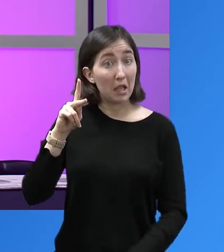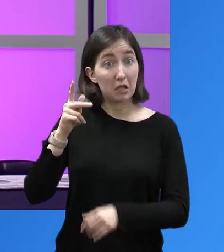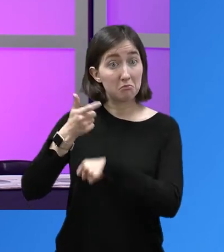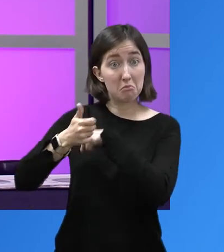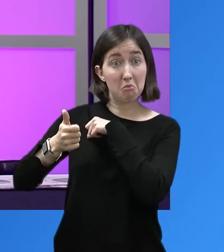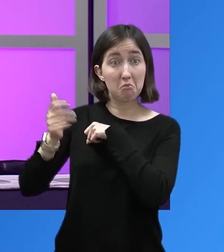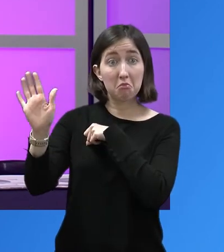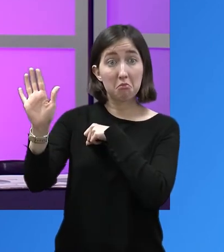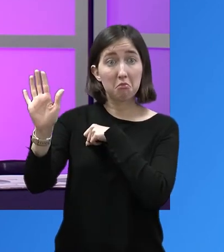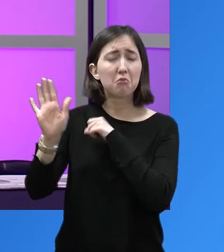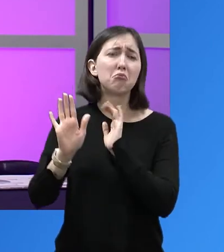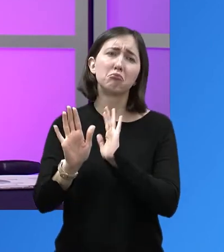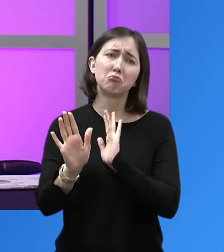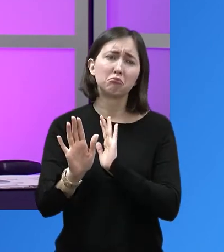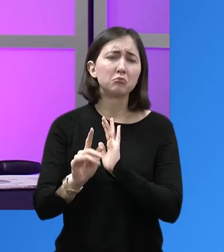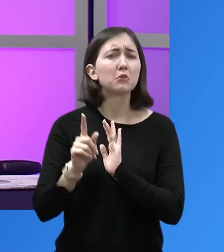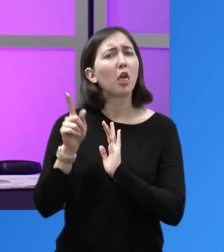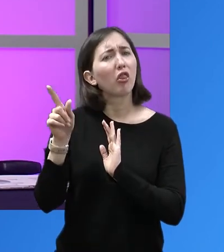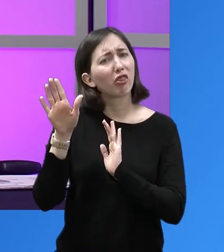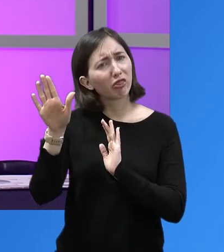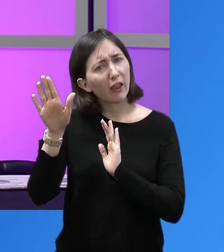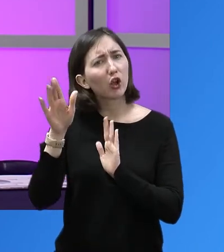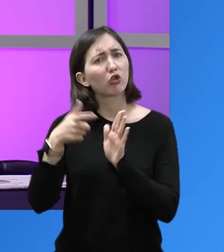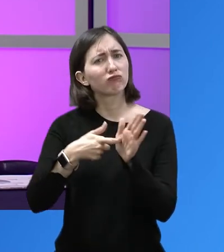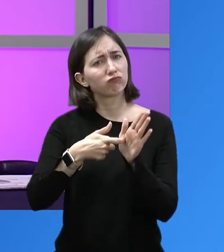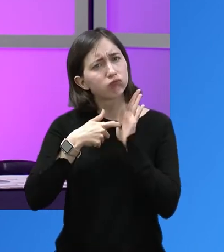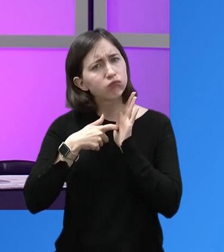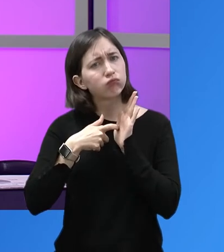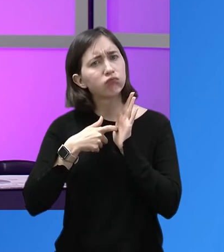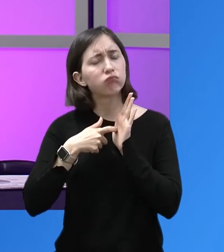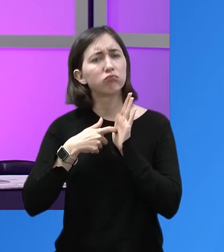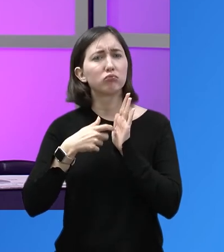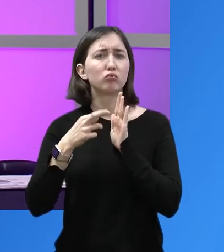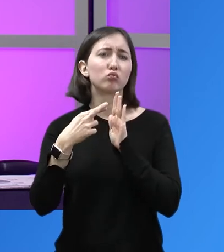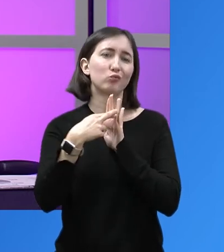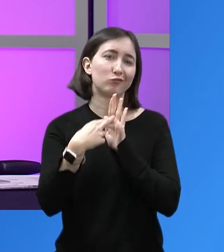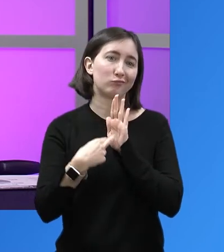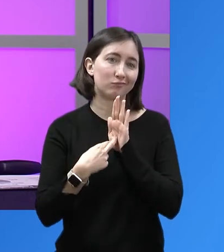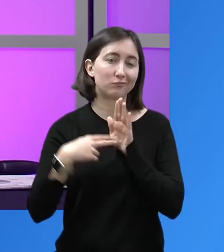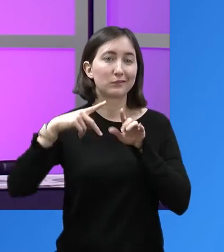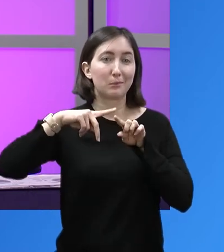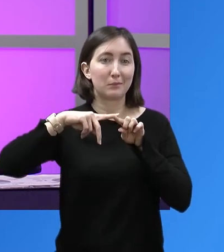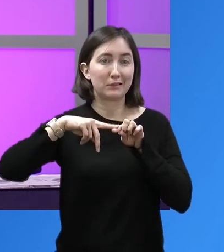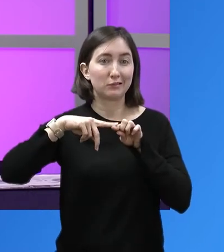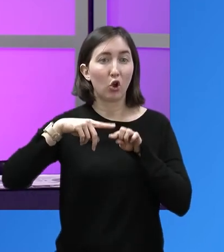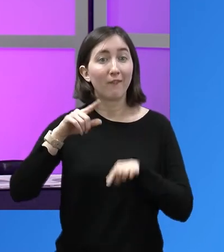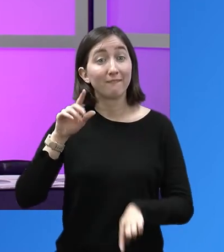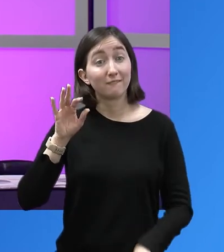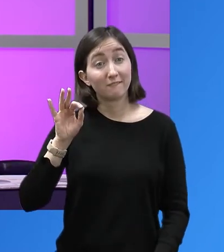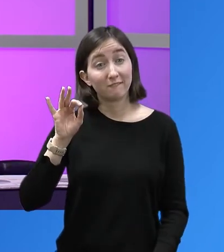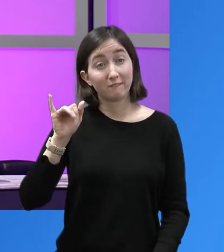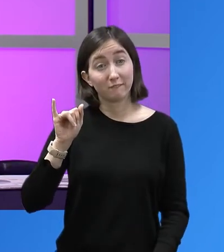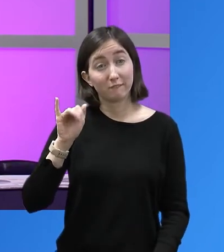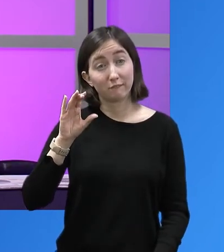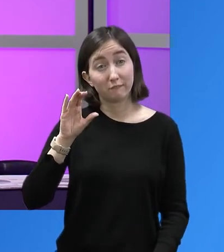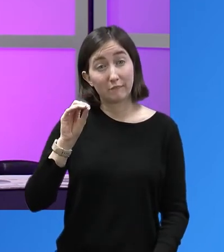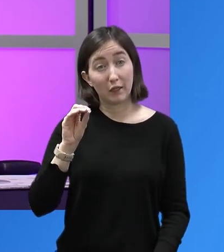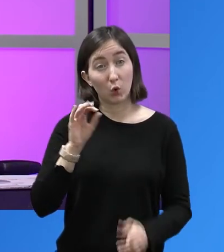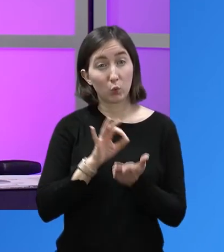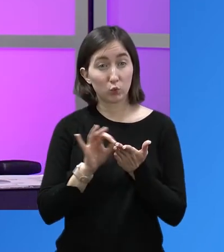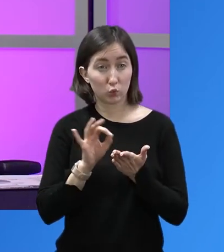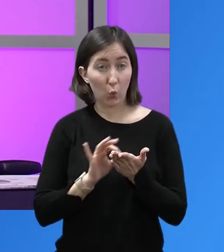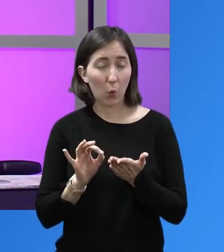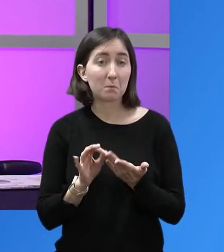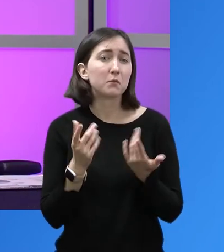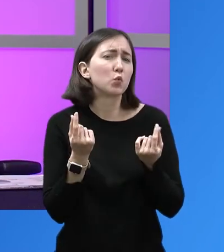helped in the financial institutions. And again, it's not because the financial institution doesn't want to work with them. It's because of the box